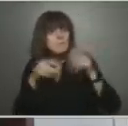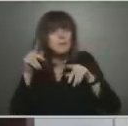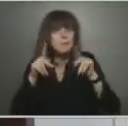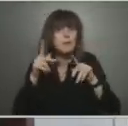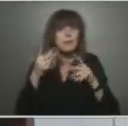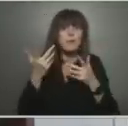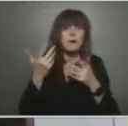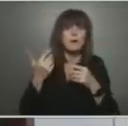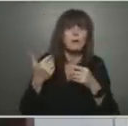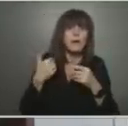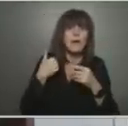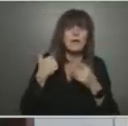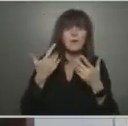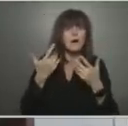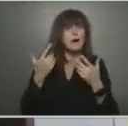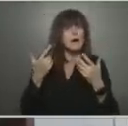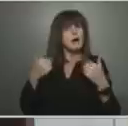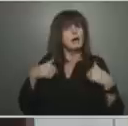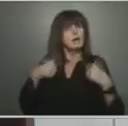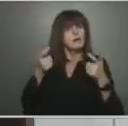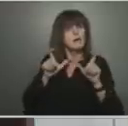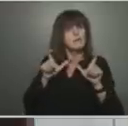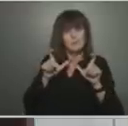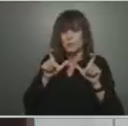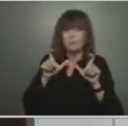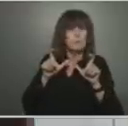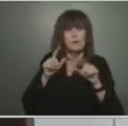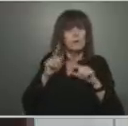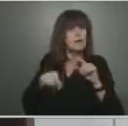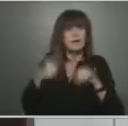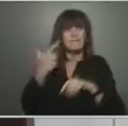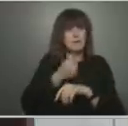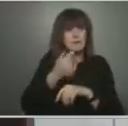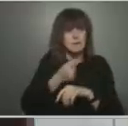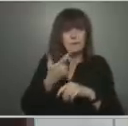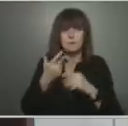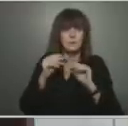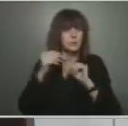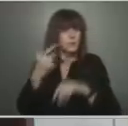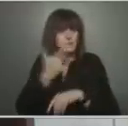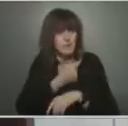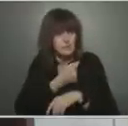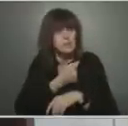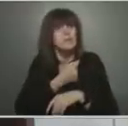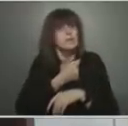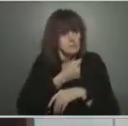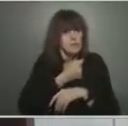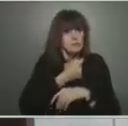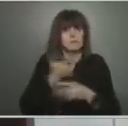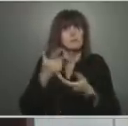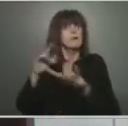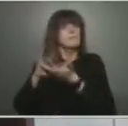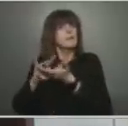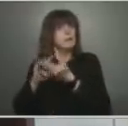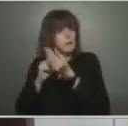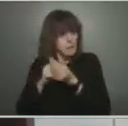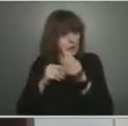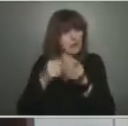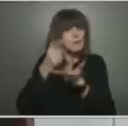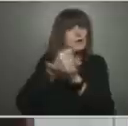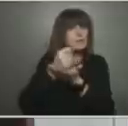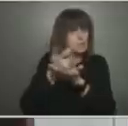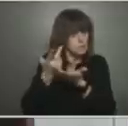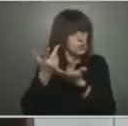COVID-19, we have outpatient oral antiviral therapy. So to me, this is giving us